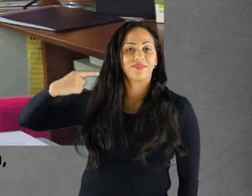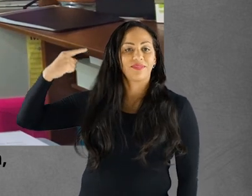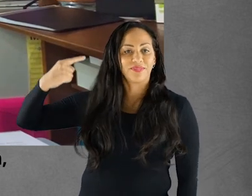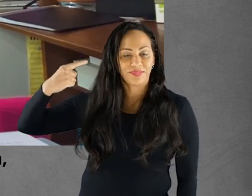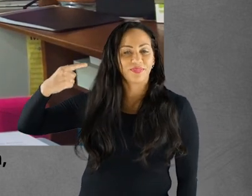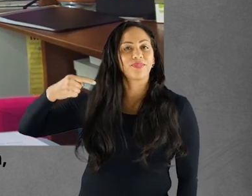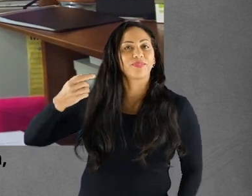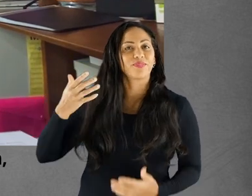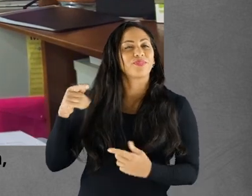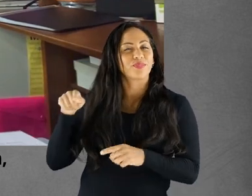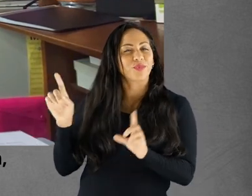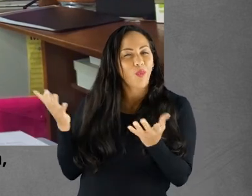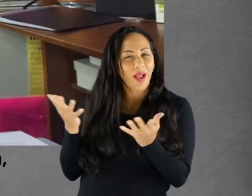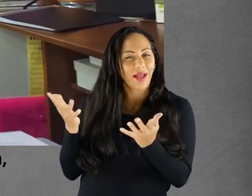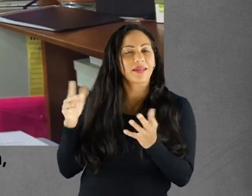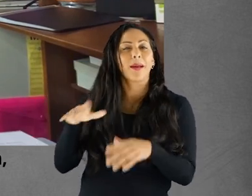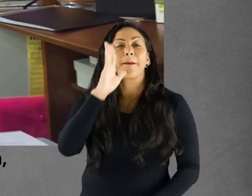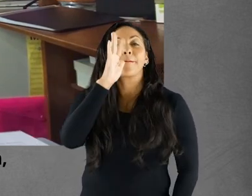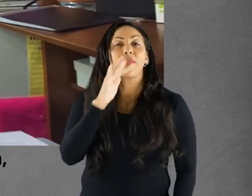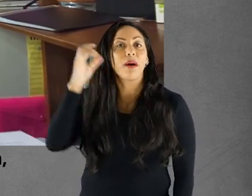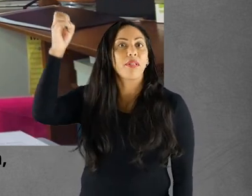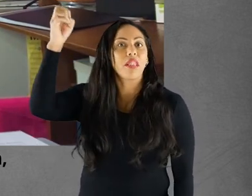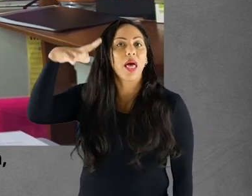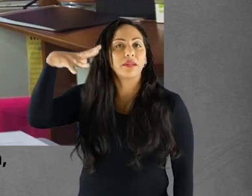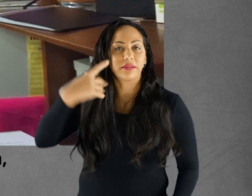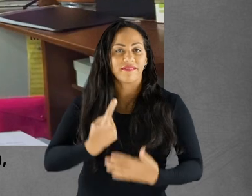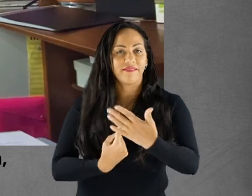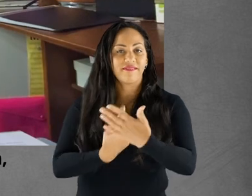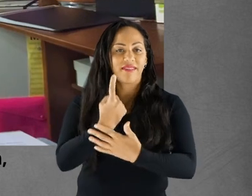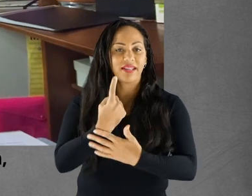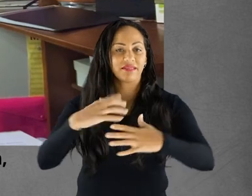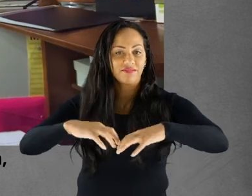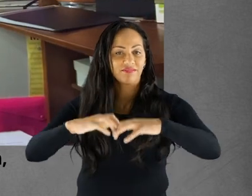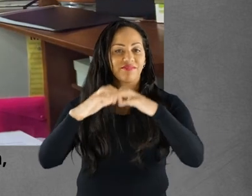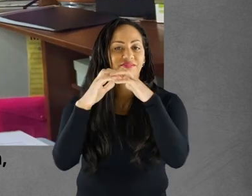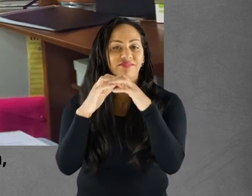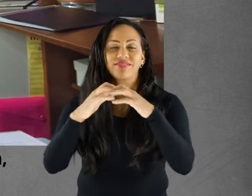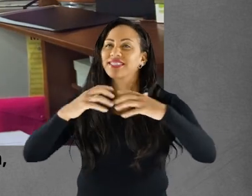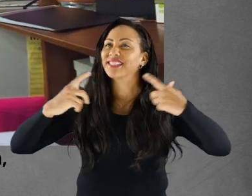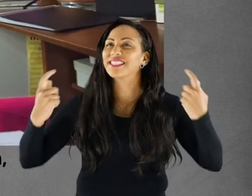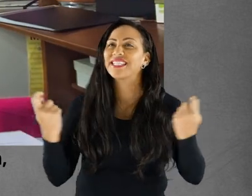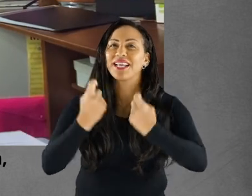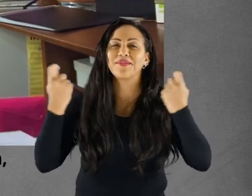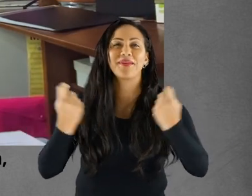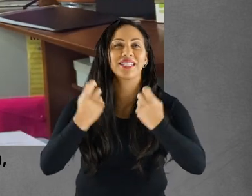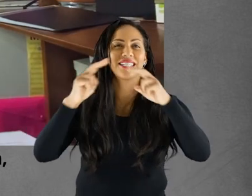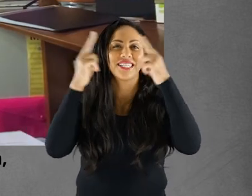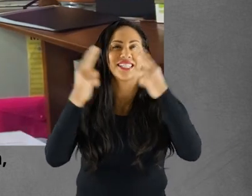Museum in London at the Purple Light event